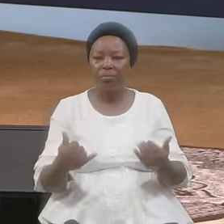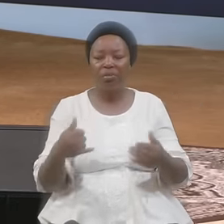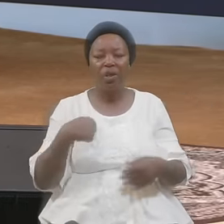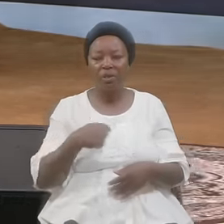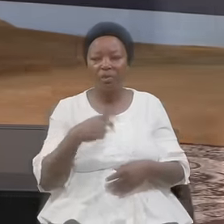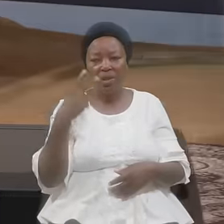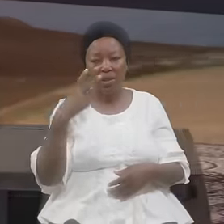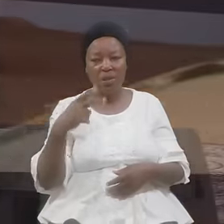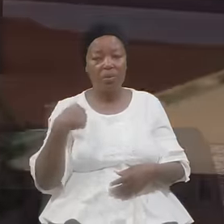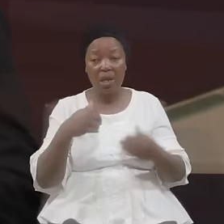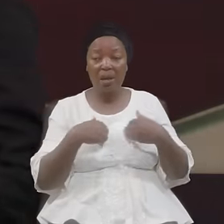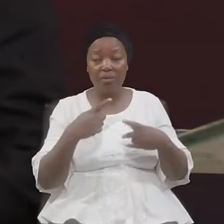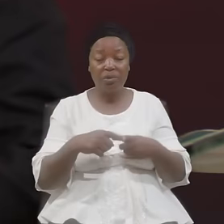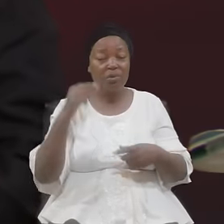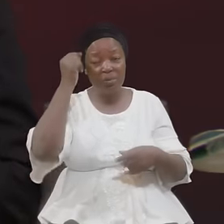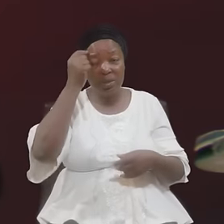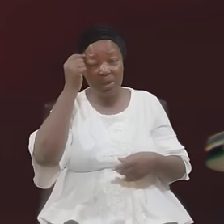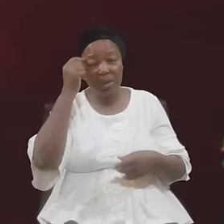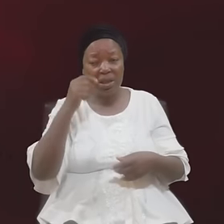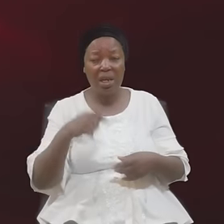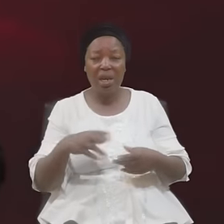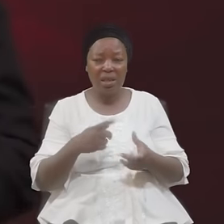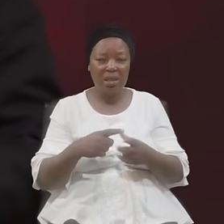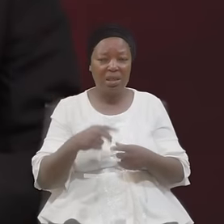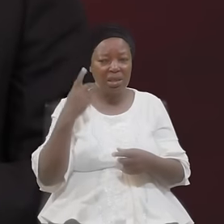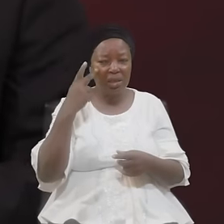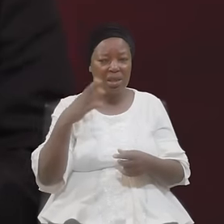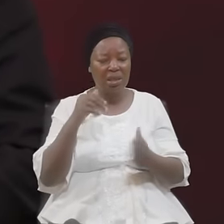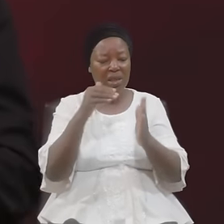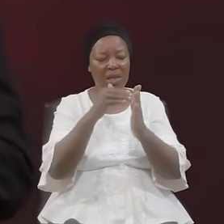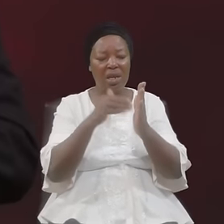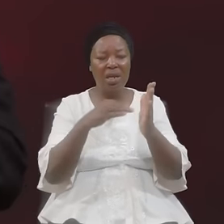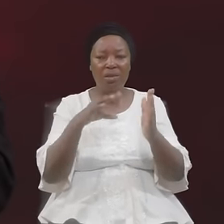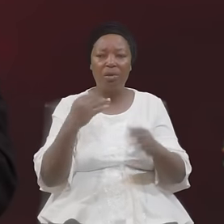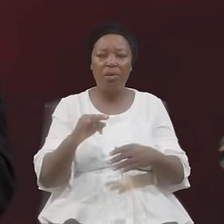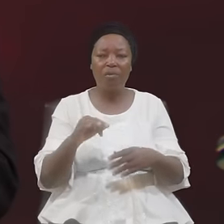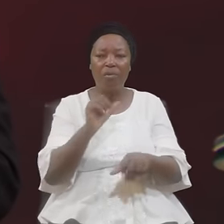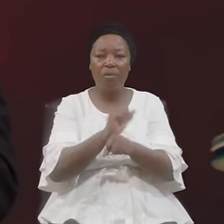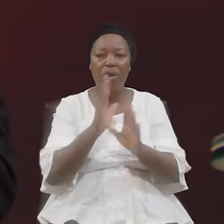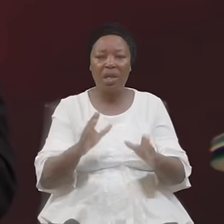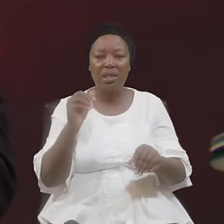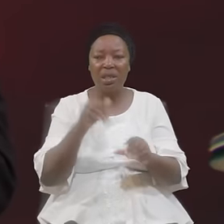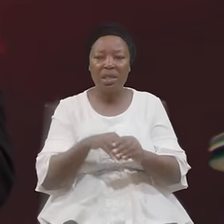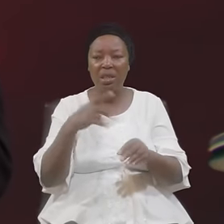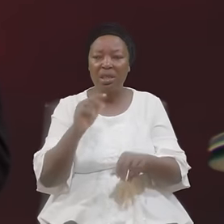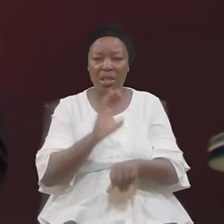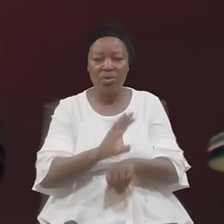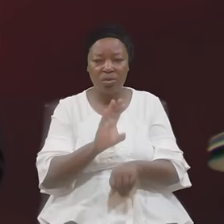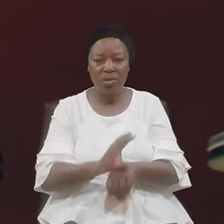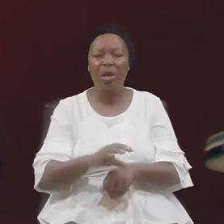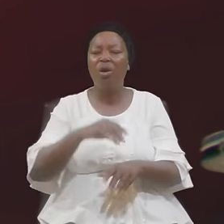To Be Reviewing The List Of Workers In The Church All The Time